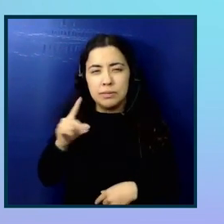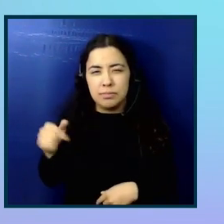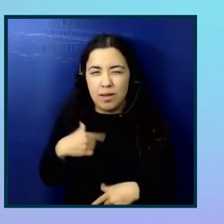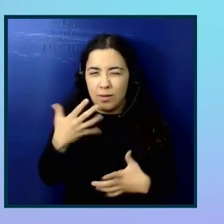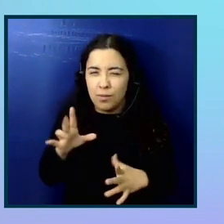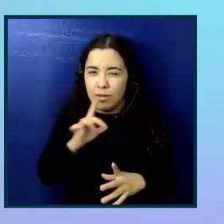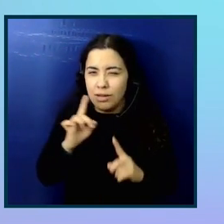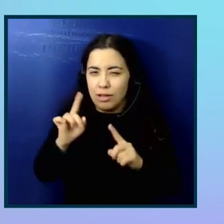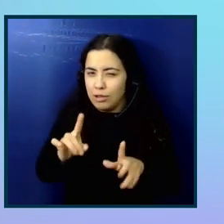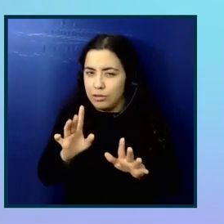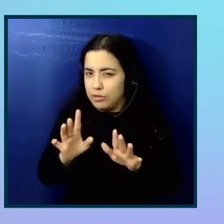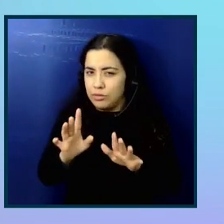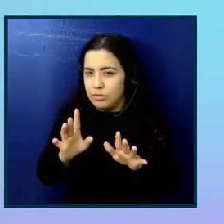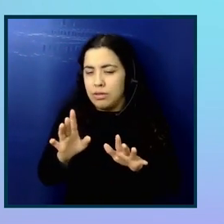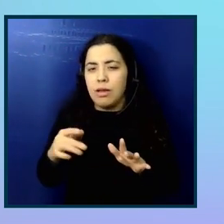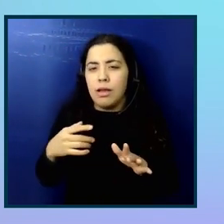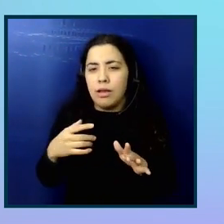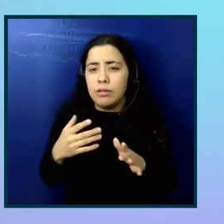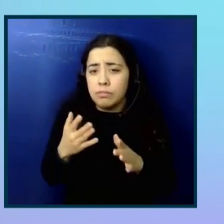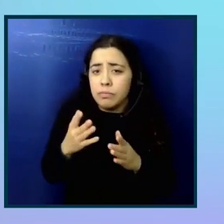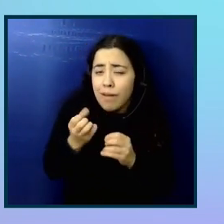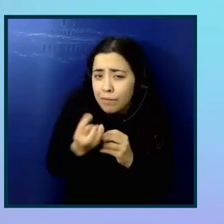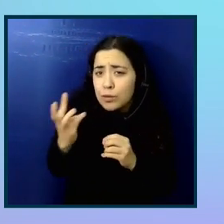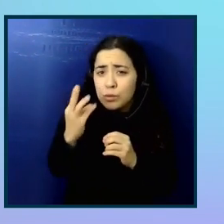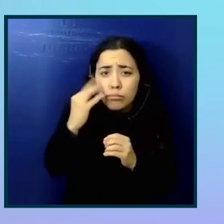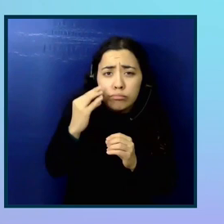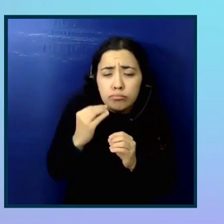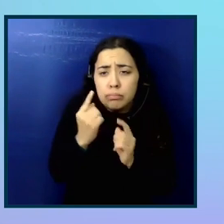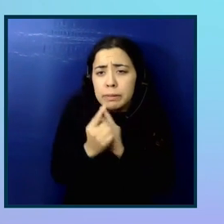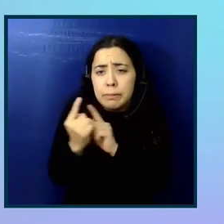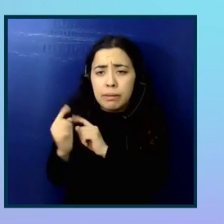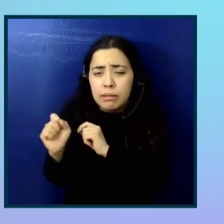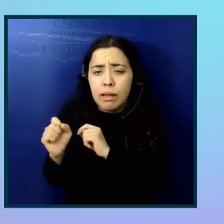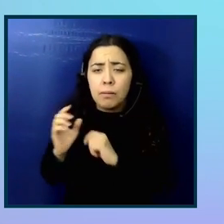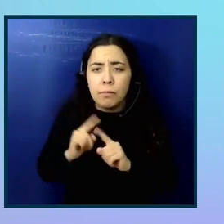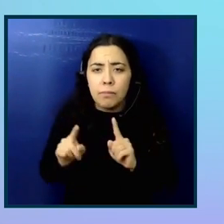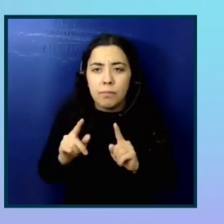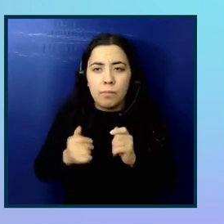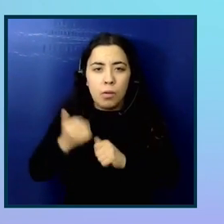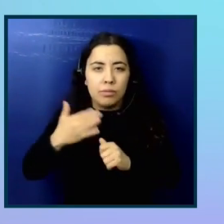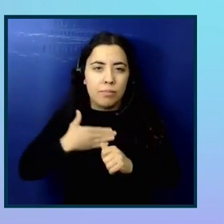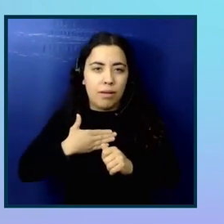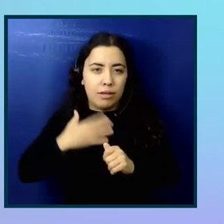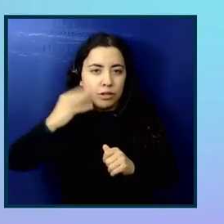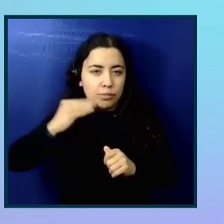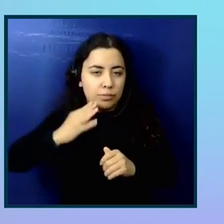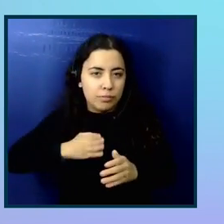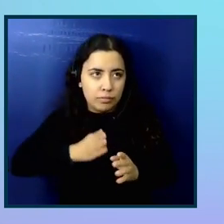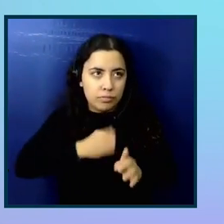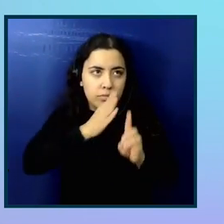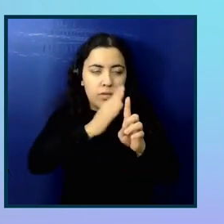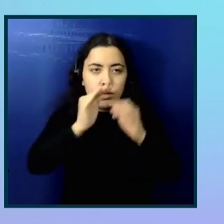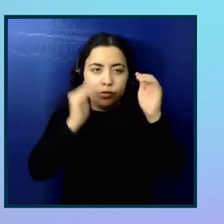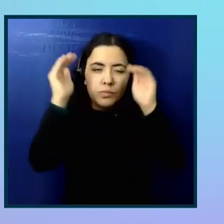like say I have meant the small amount of experiences, but mine's mostly with adults. But the